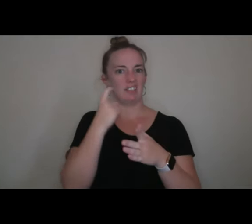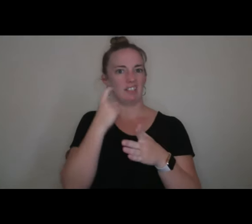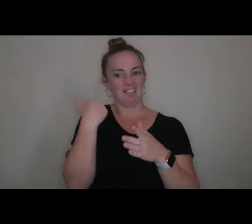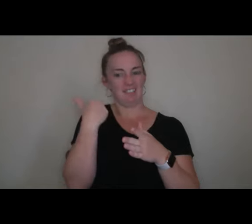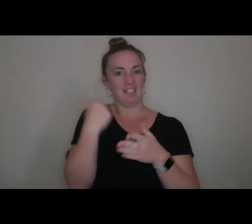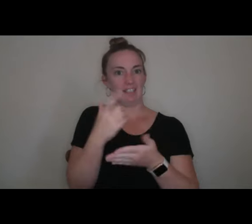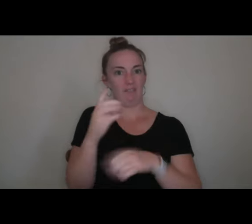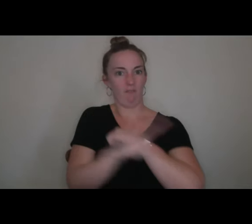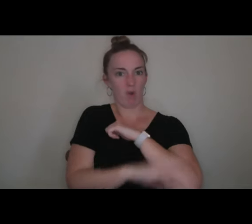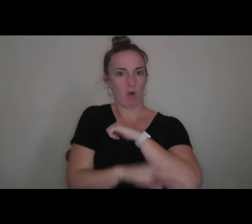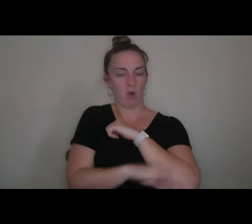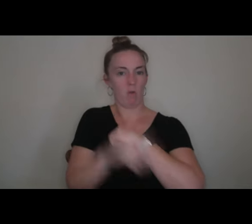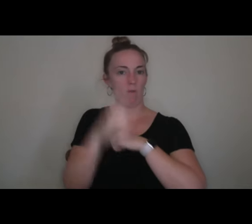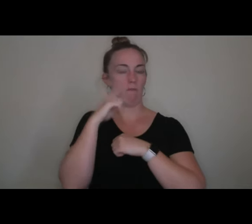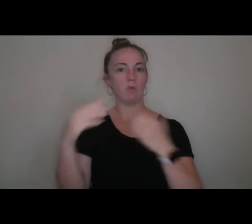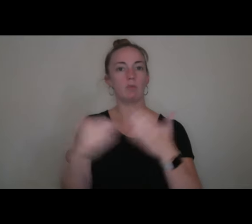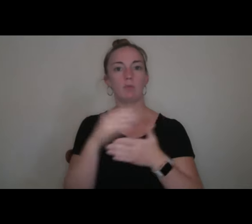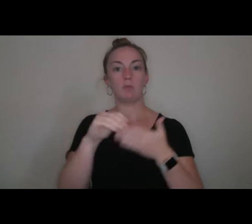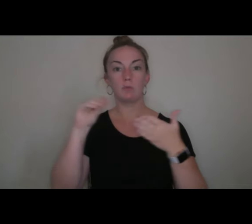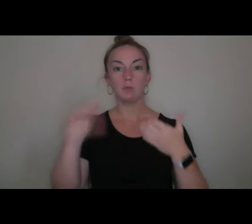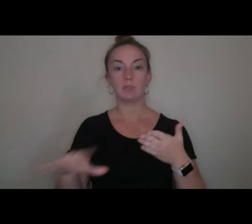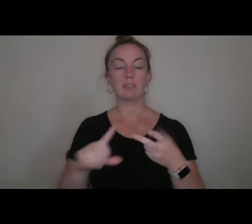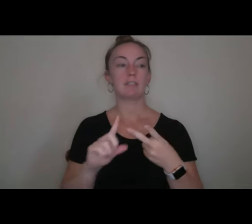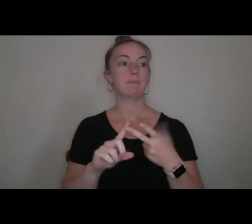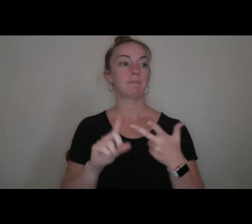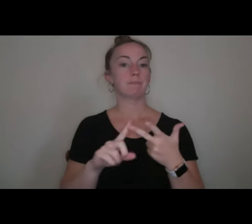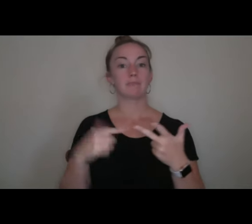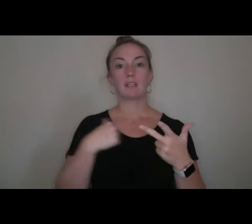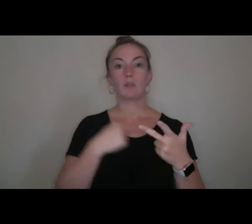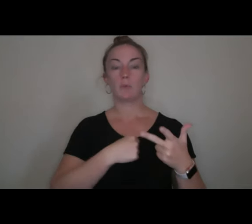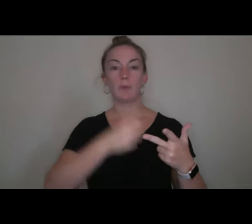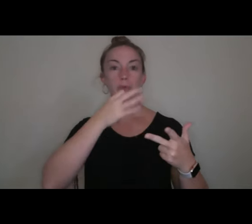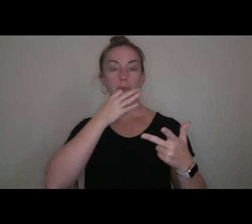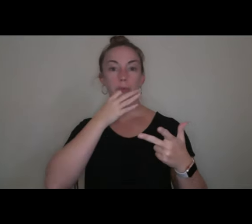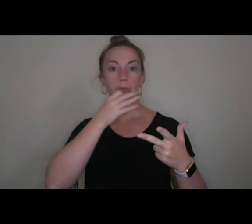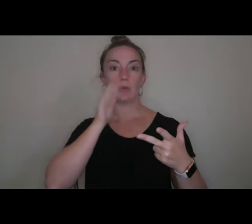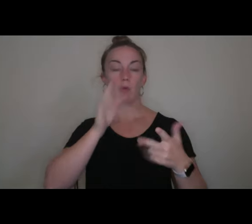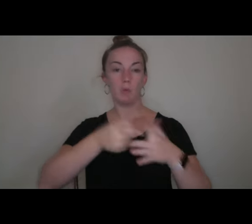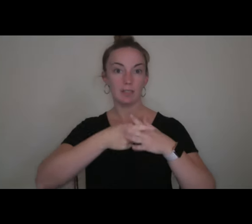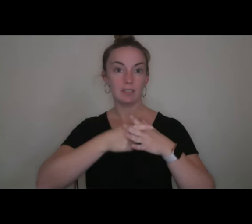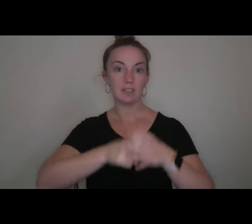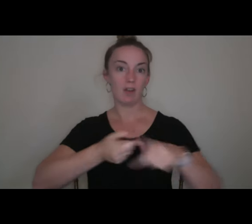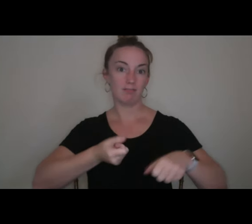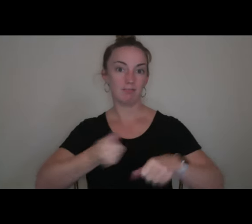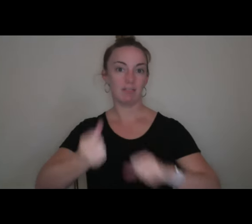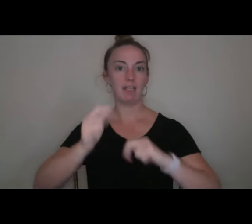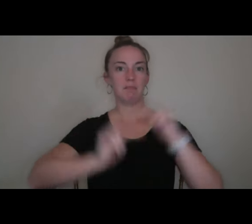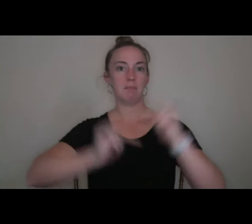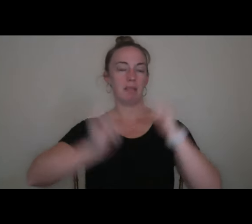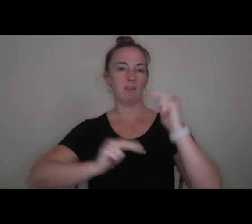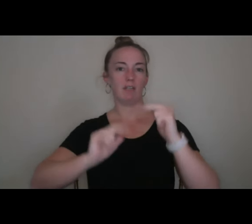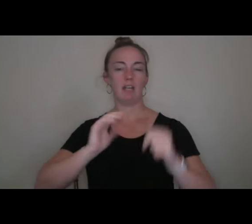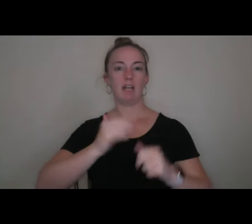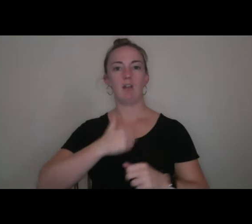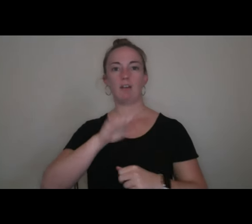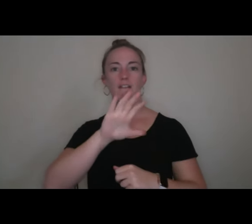for incoming students. And we're breaking ground here in a month on a $50